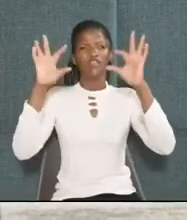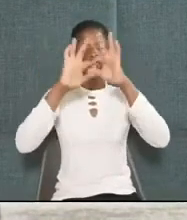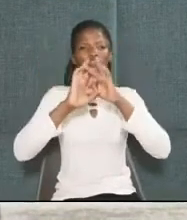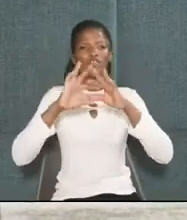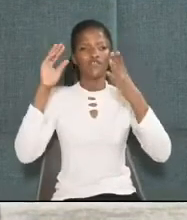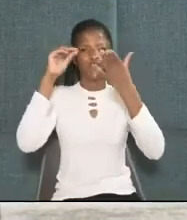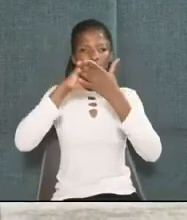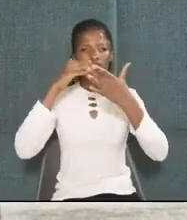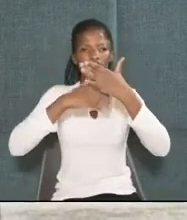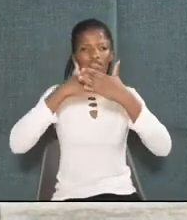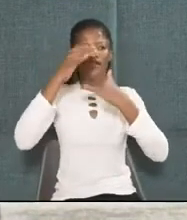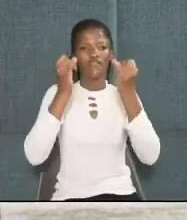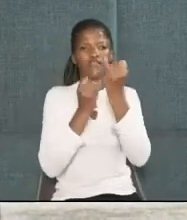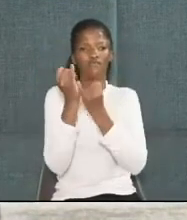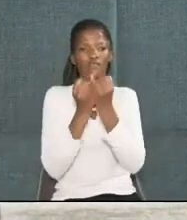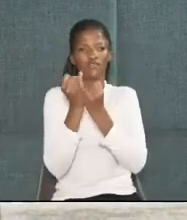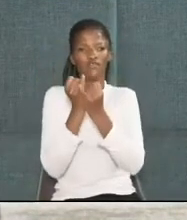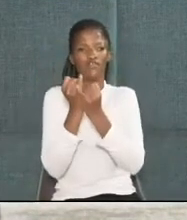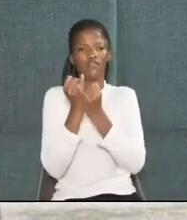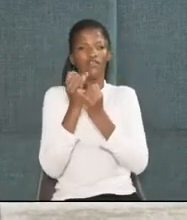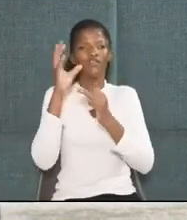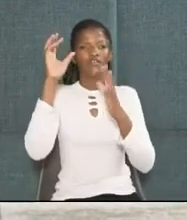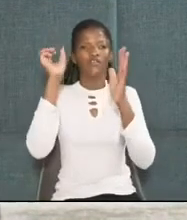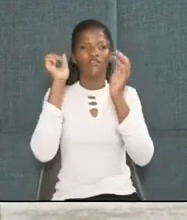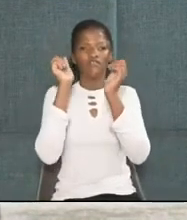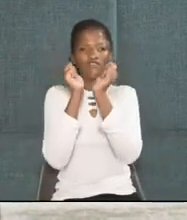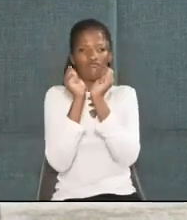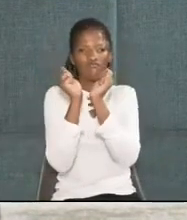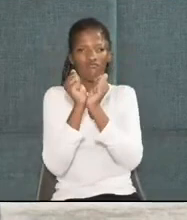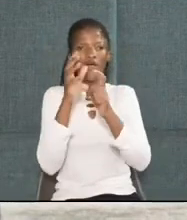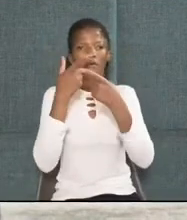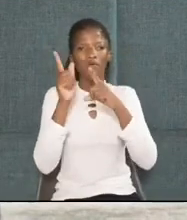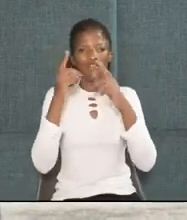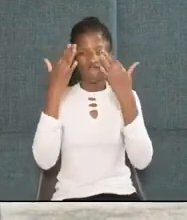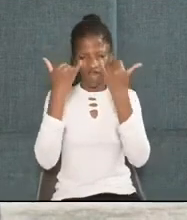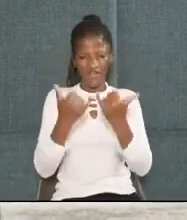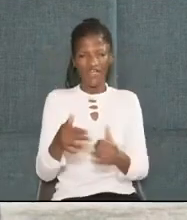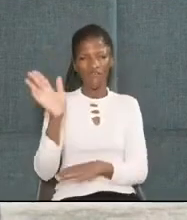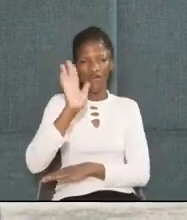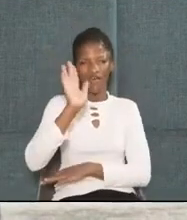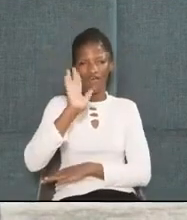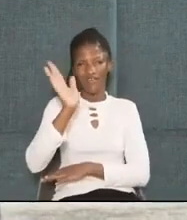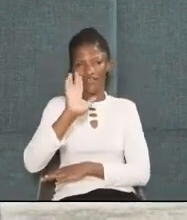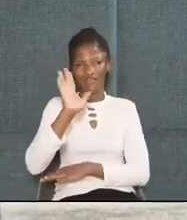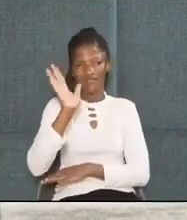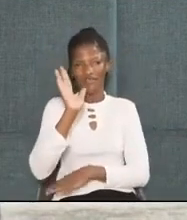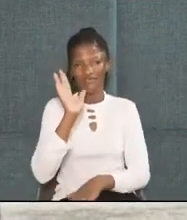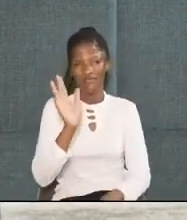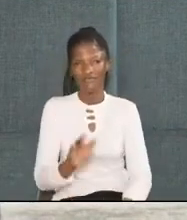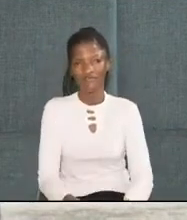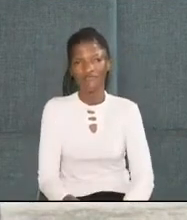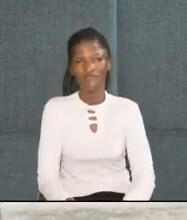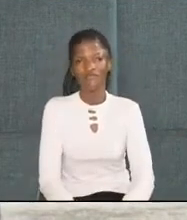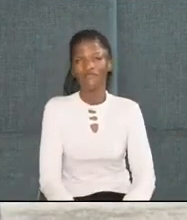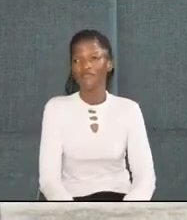Sabbath as we learn about... Saul. Paul. But for now... Bye! bye! Bye.